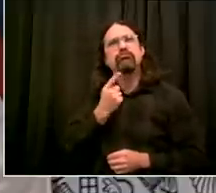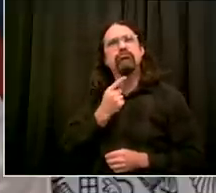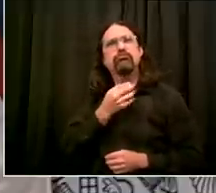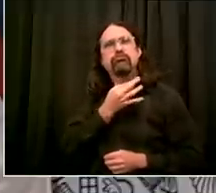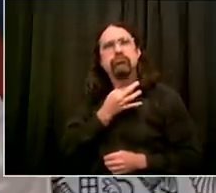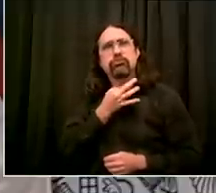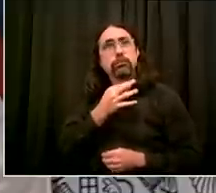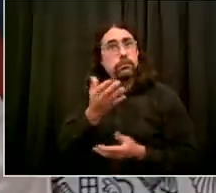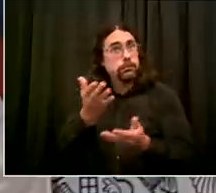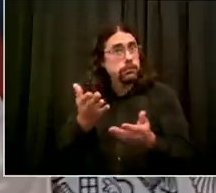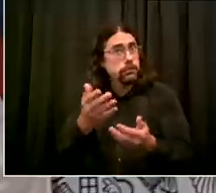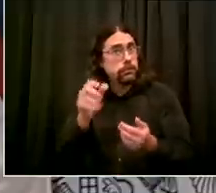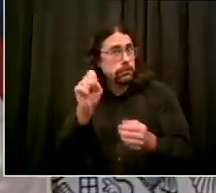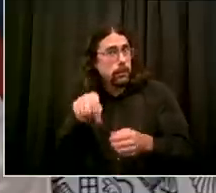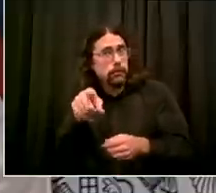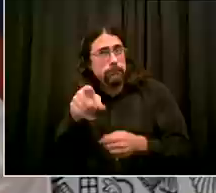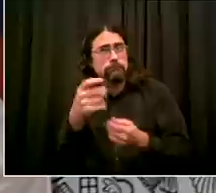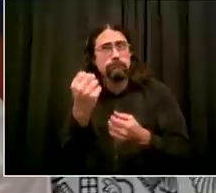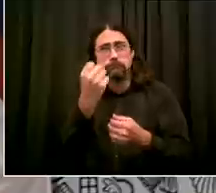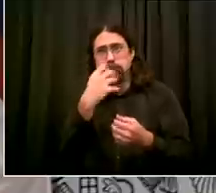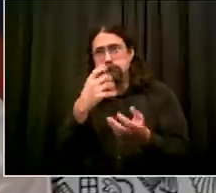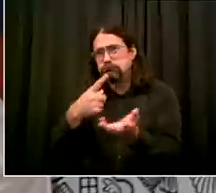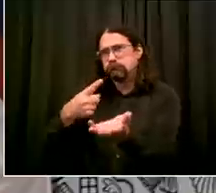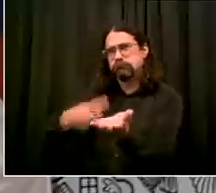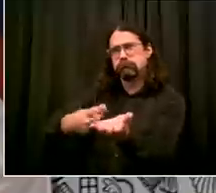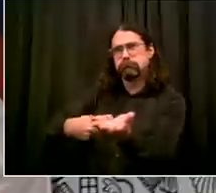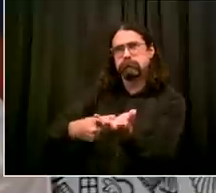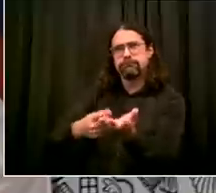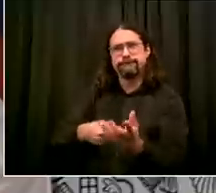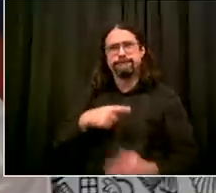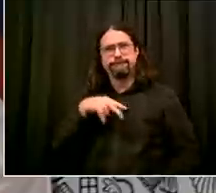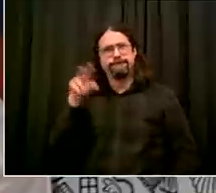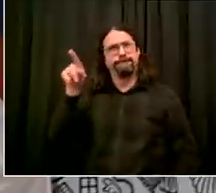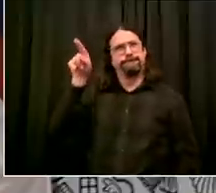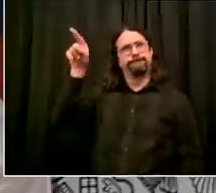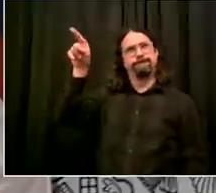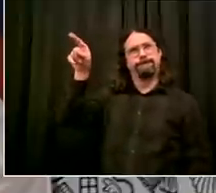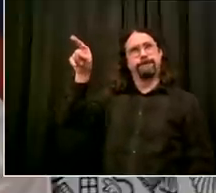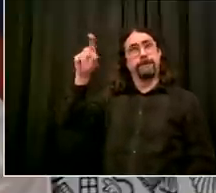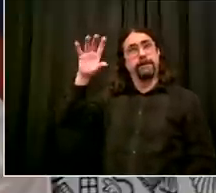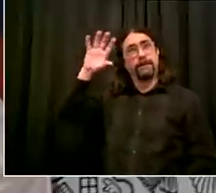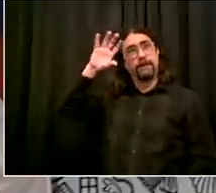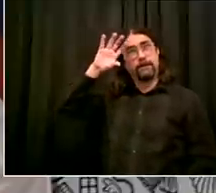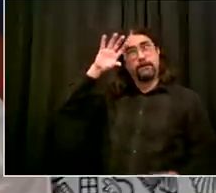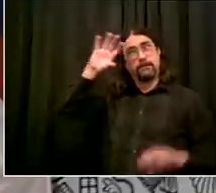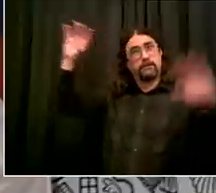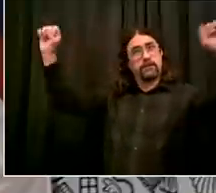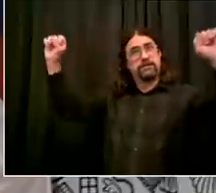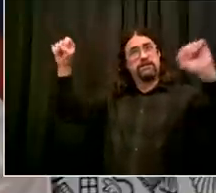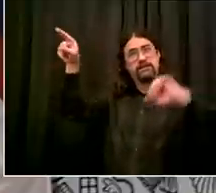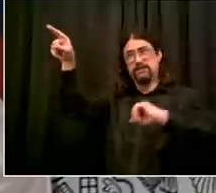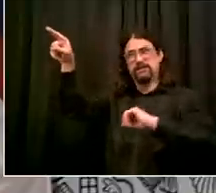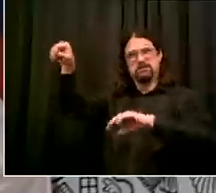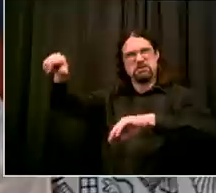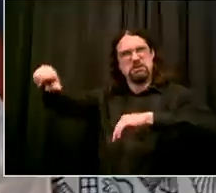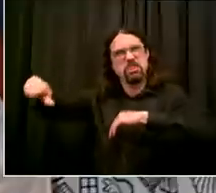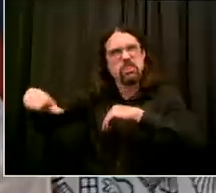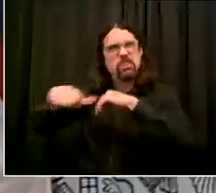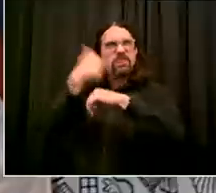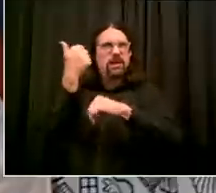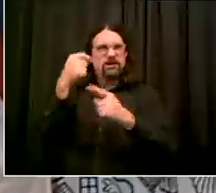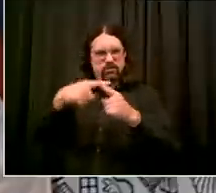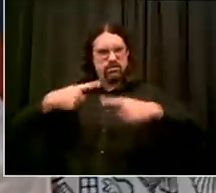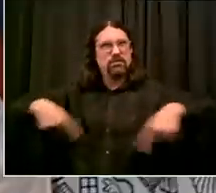city's financial underpinnings at such a perilous time in its history what a important question